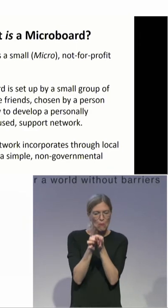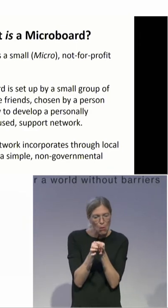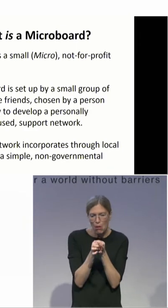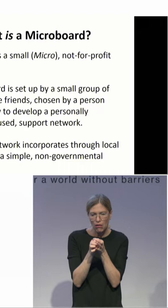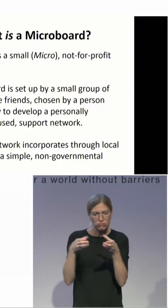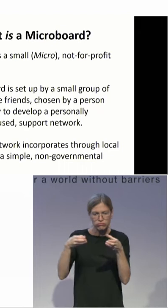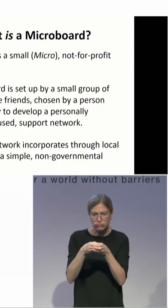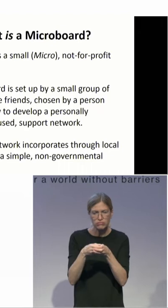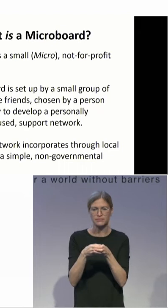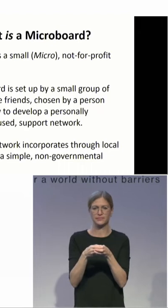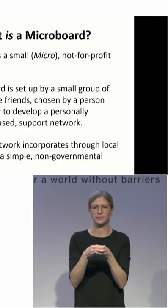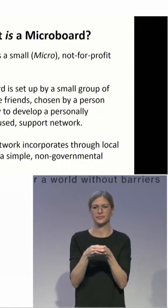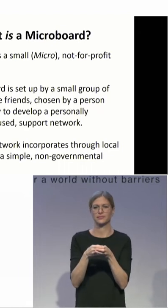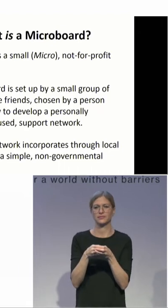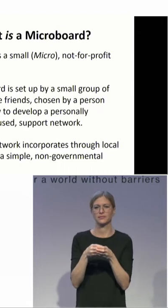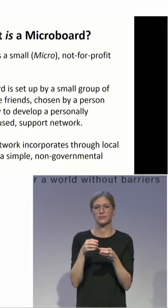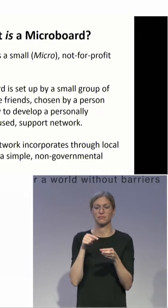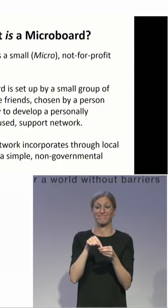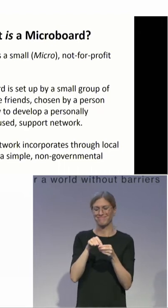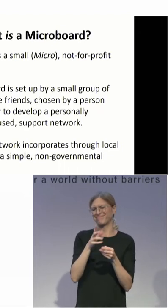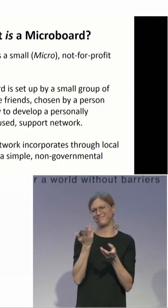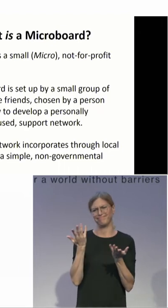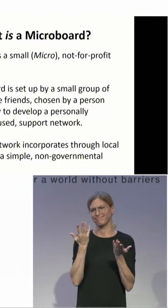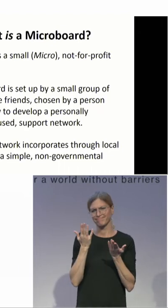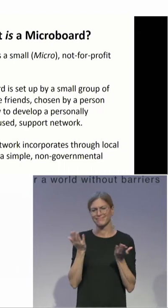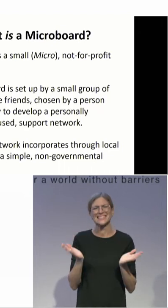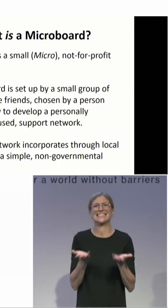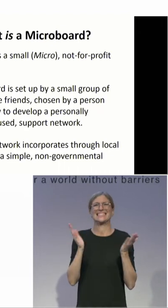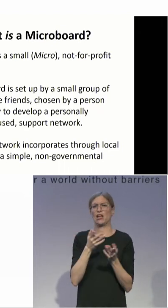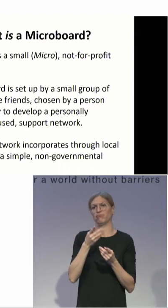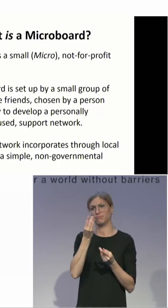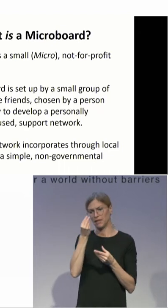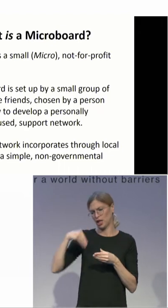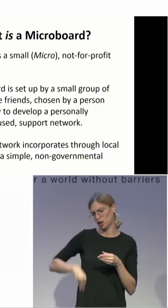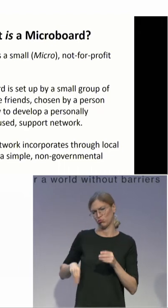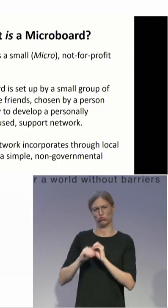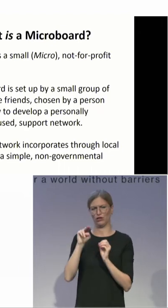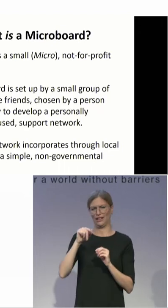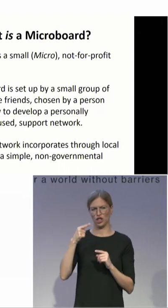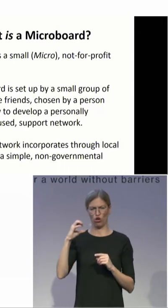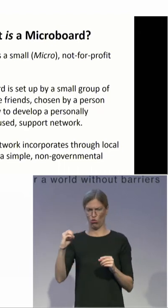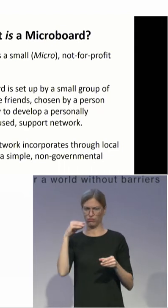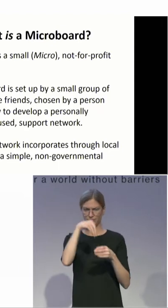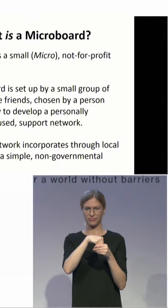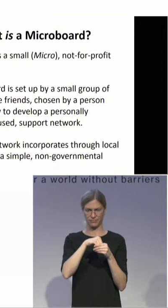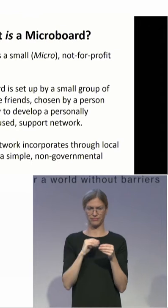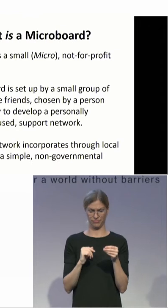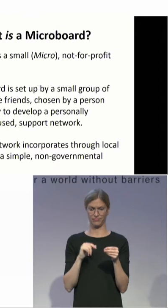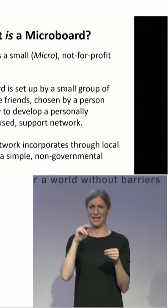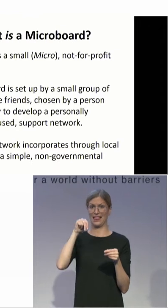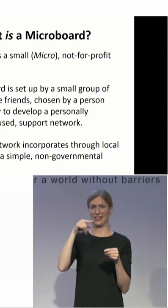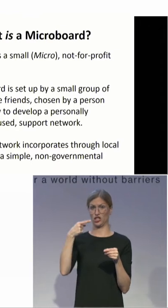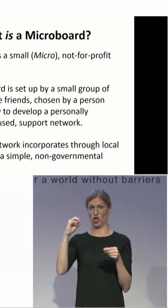nonprofit. They're not charities because this isn't about charity work. But they're little tiny NGOs set up around one